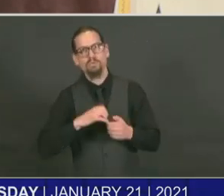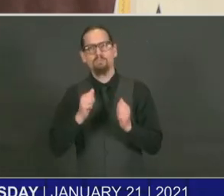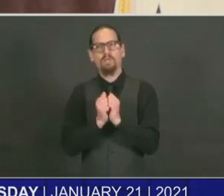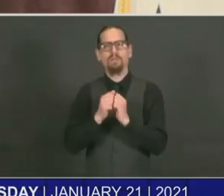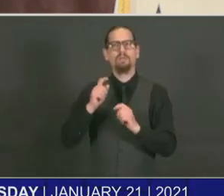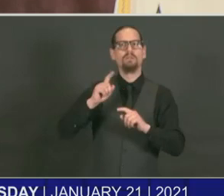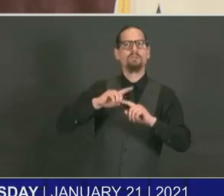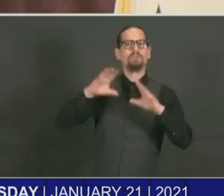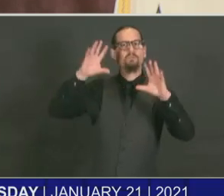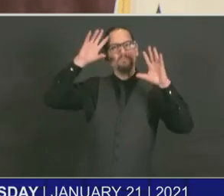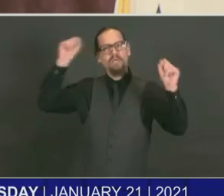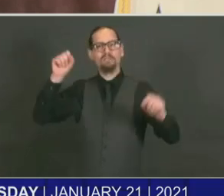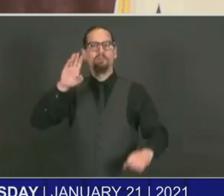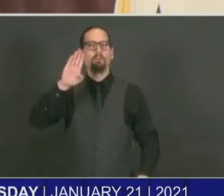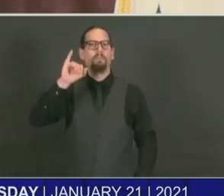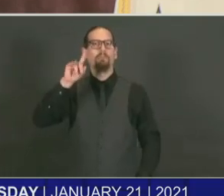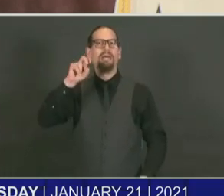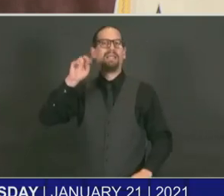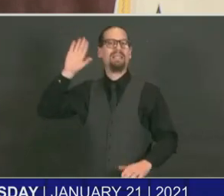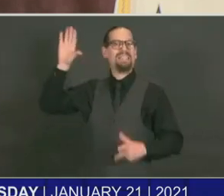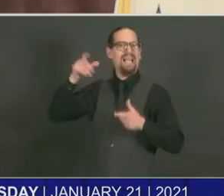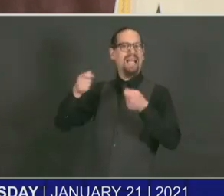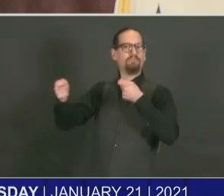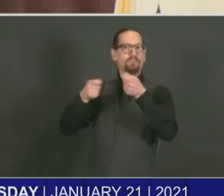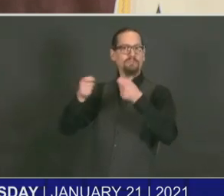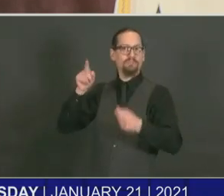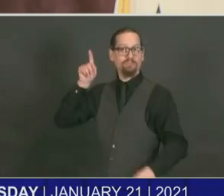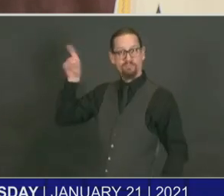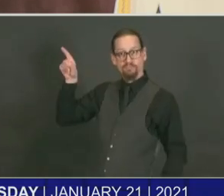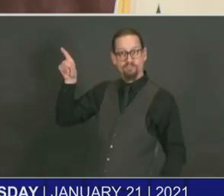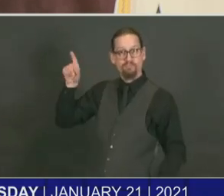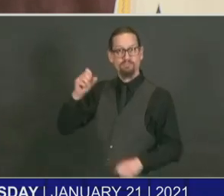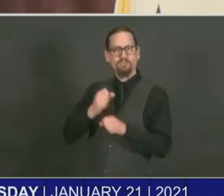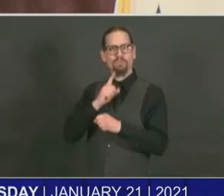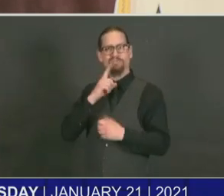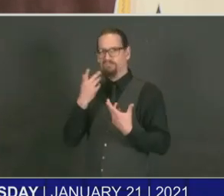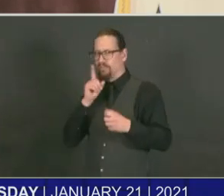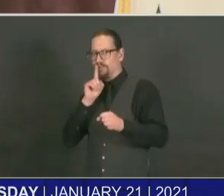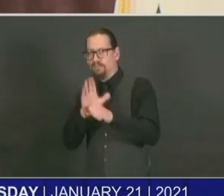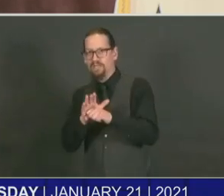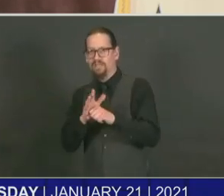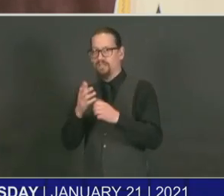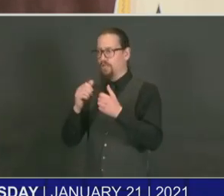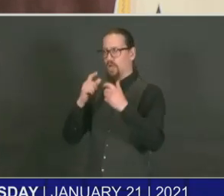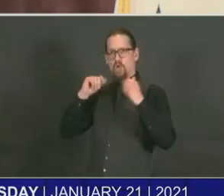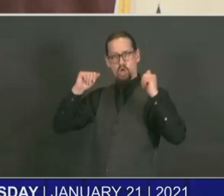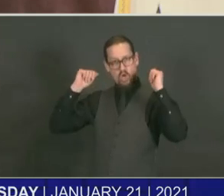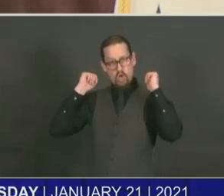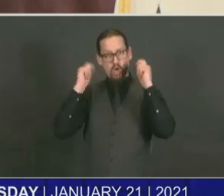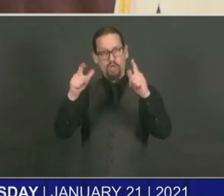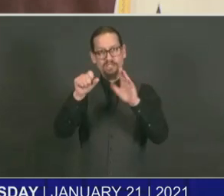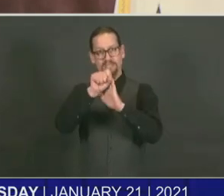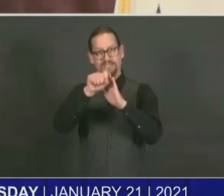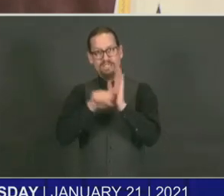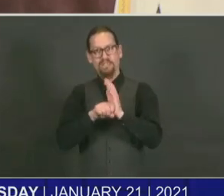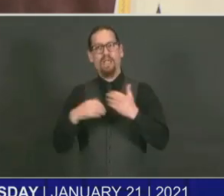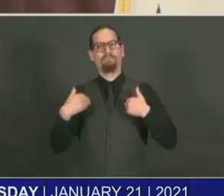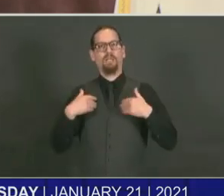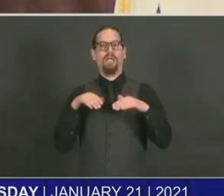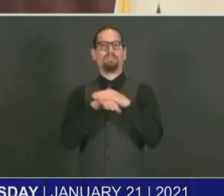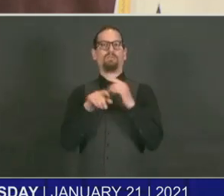committed to ensuring that all states get access to the additional vaccine